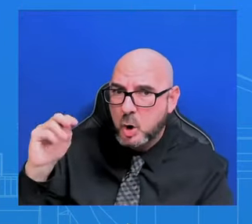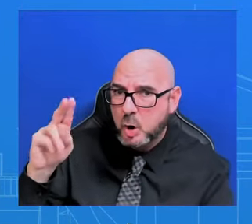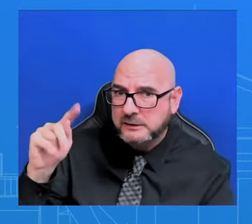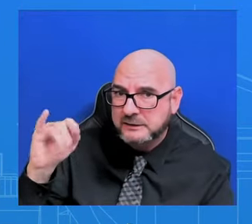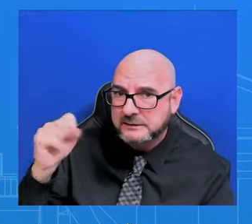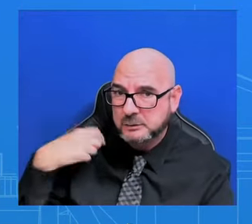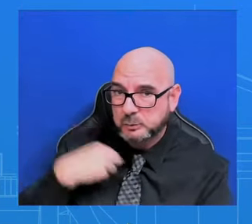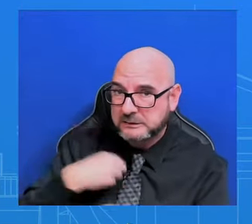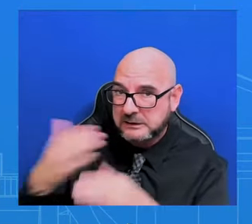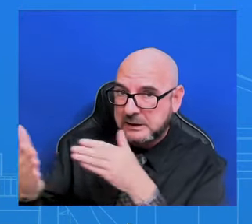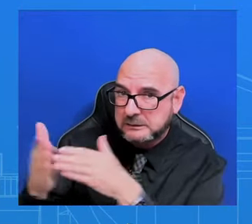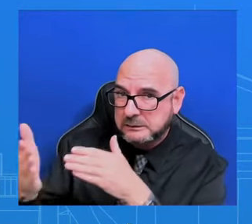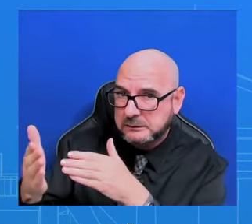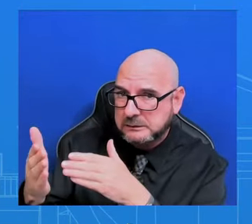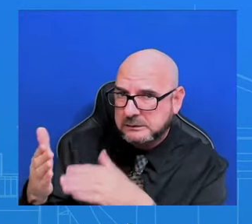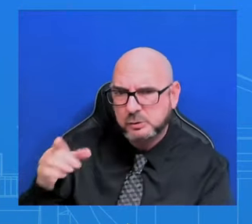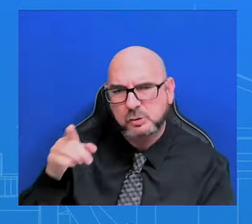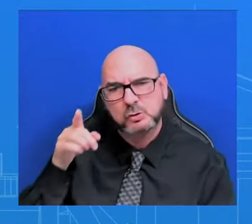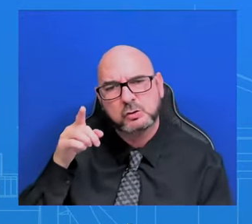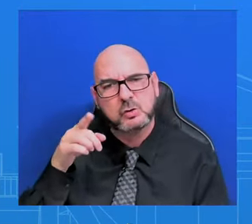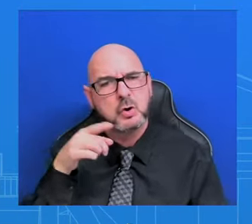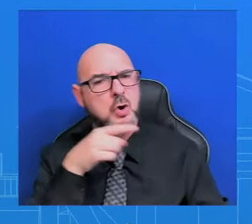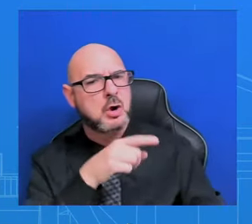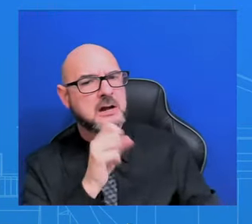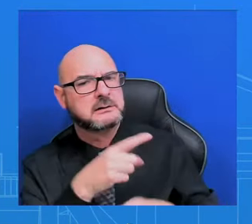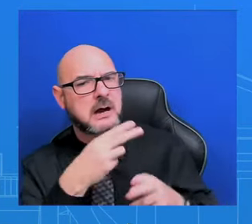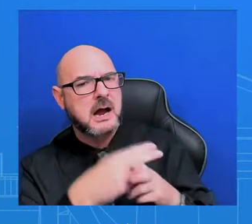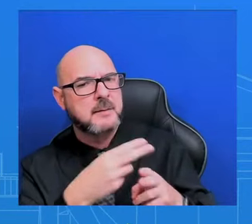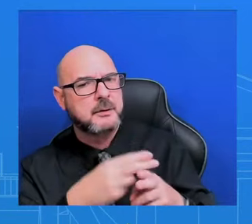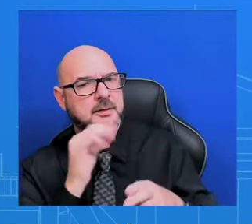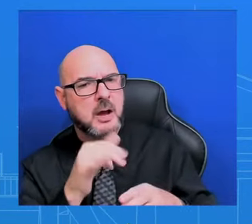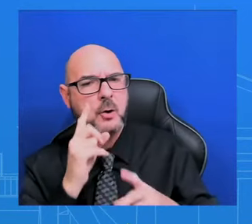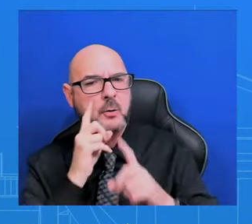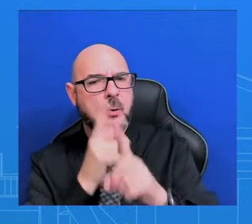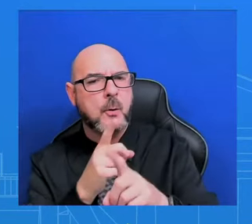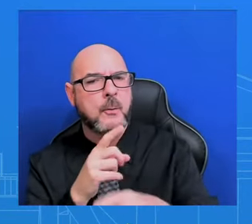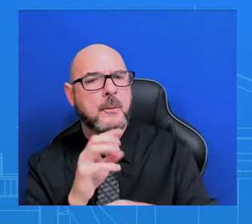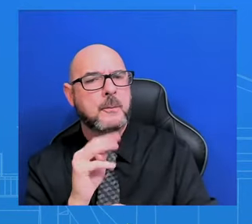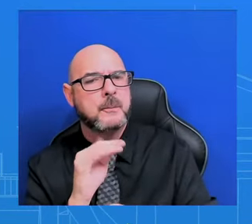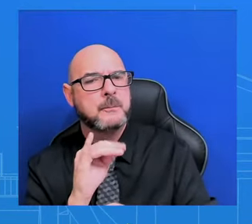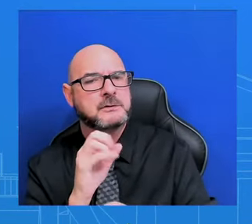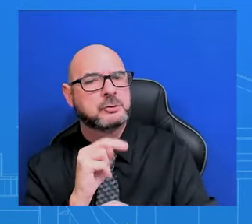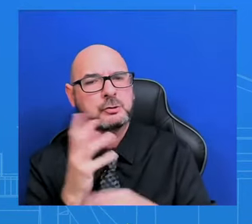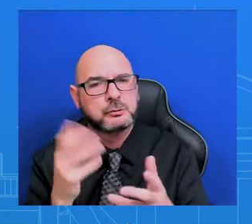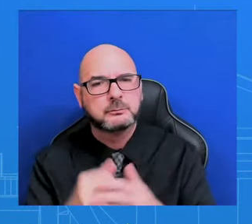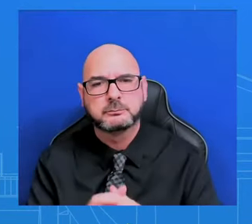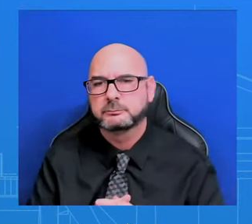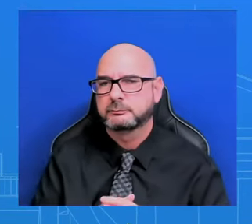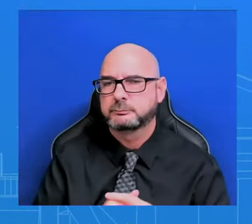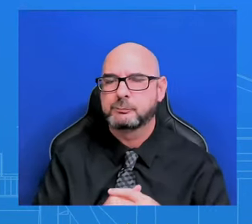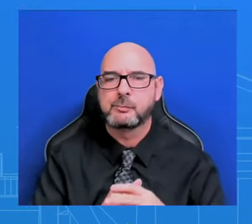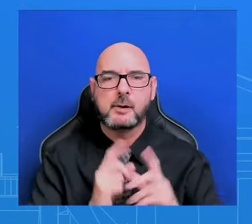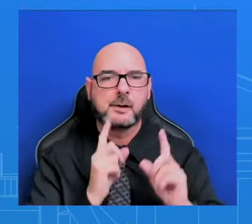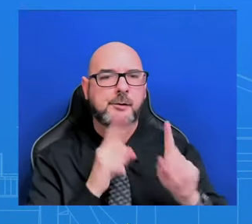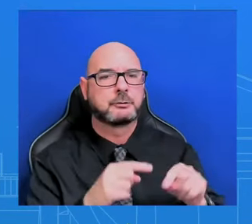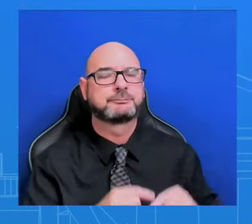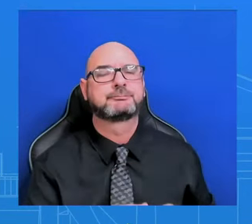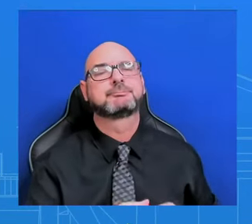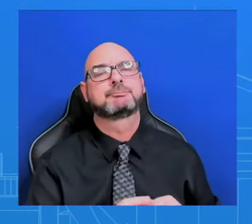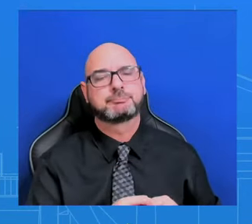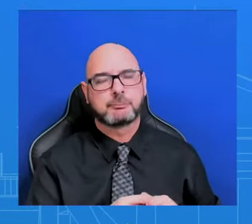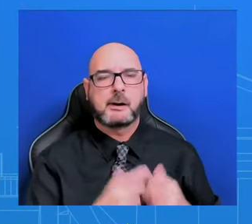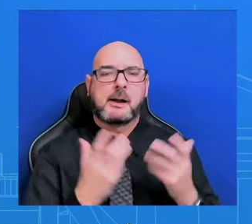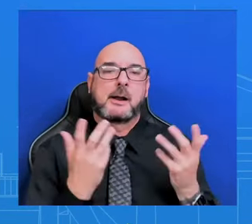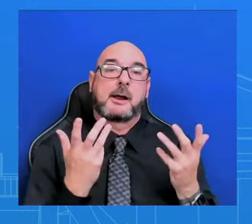organized and well thought? I'd refer you to the Pentagon if they've given it an operational name or not. That's really for them to speak to.